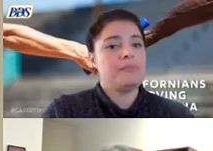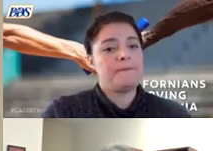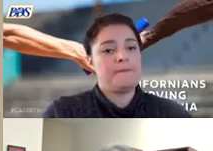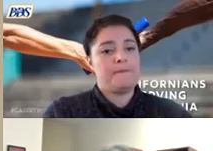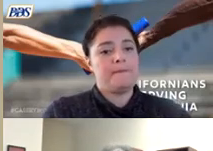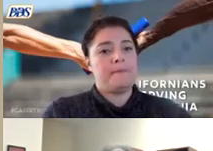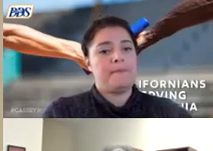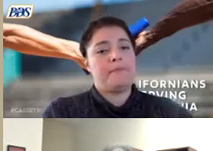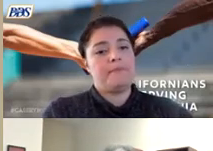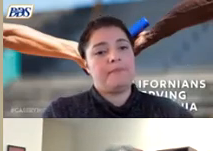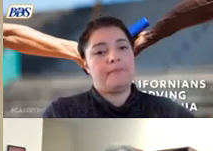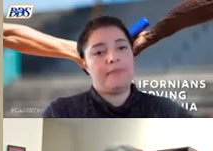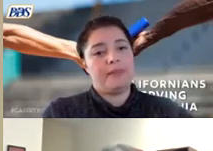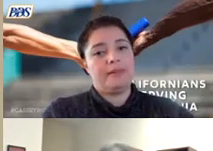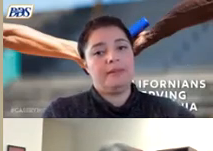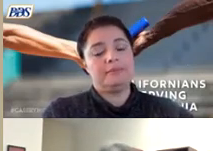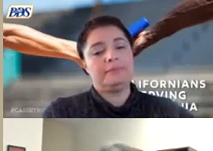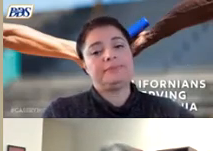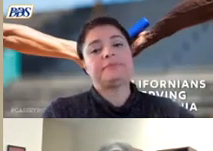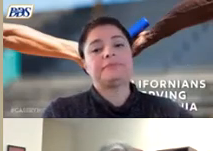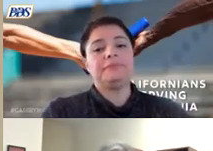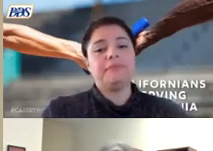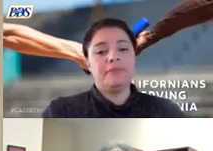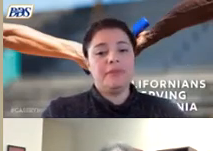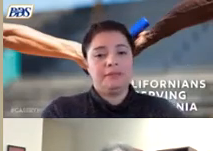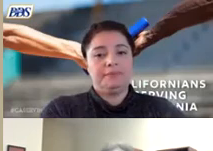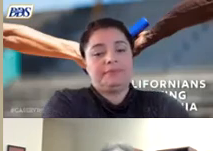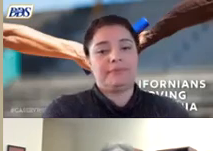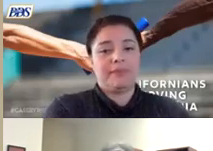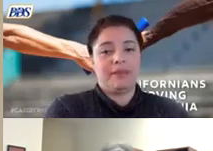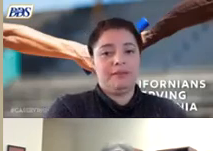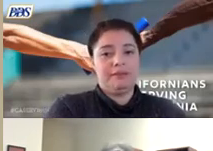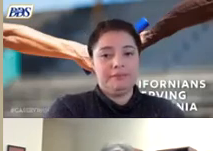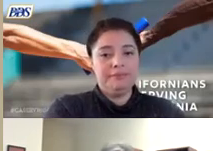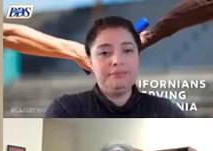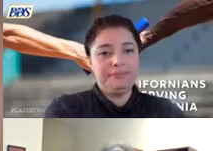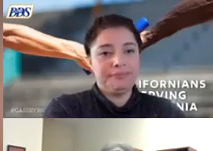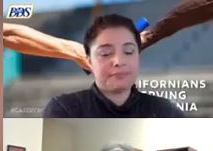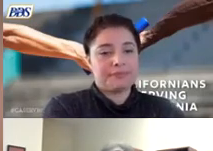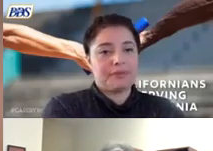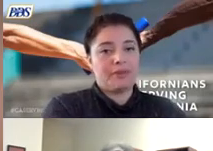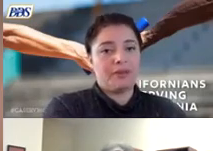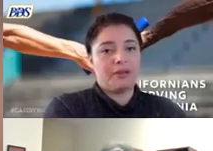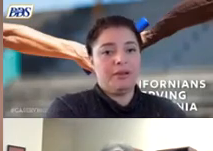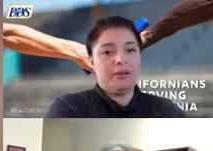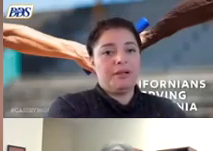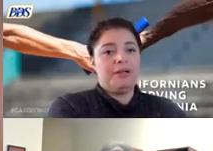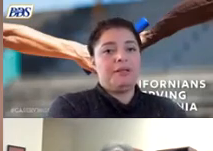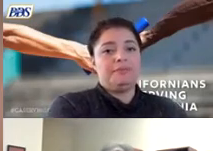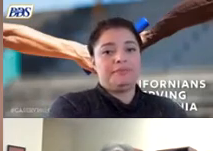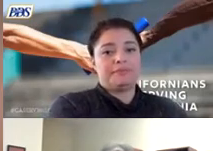so we're still learning a lot of uh navigating a lot of different